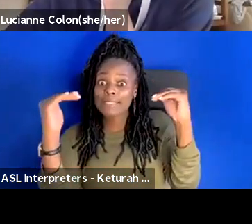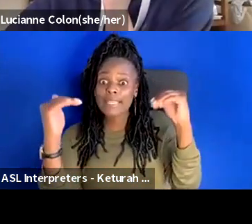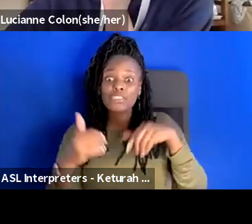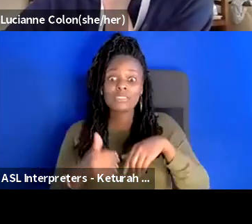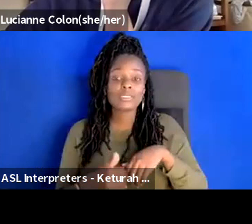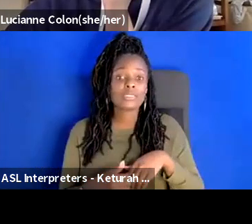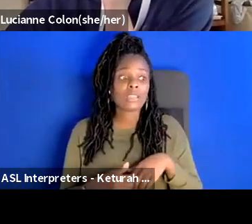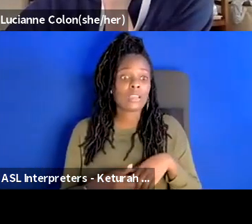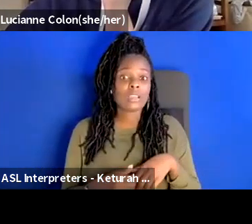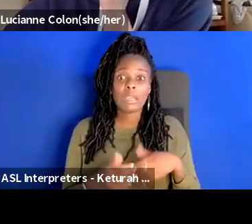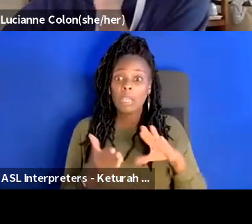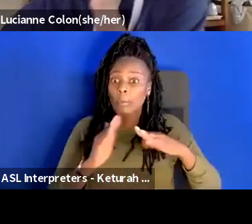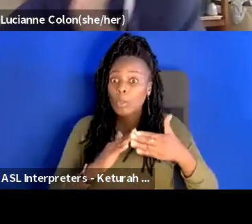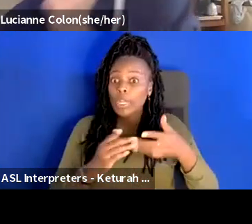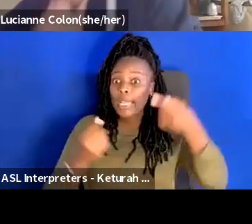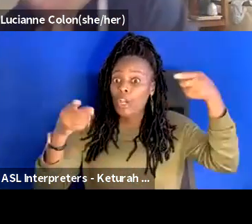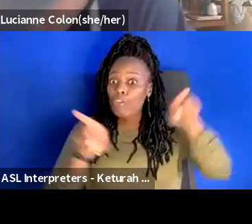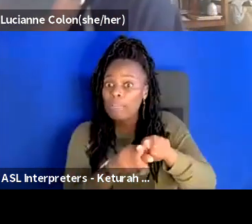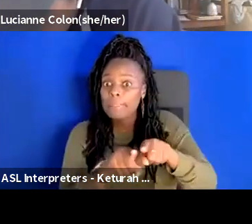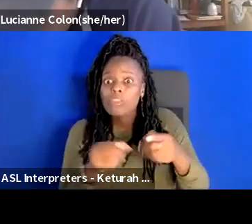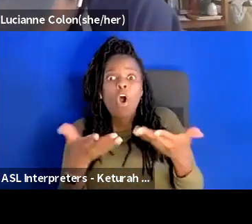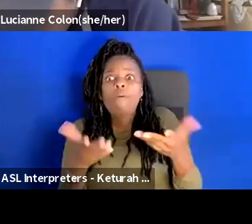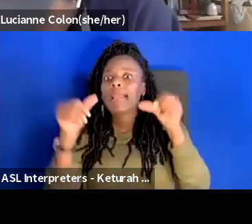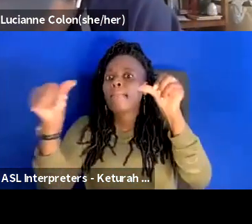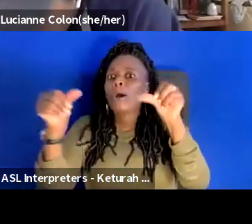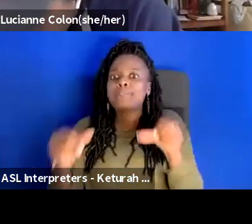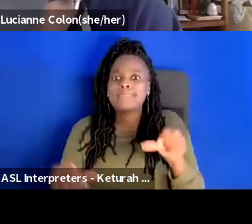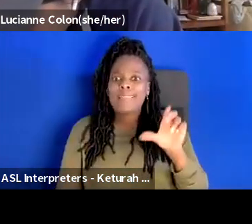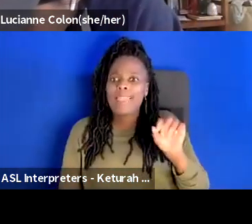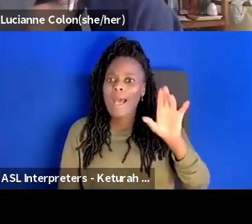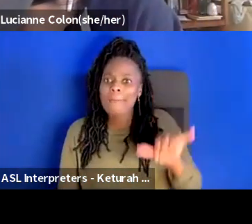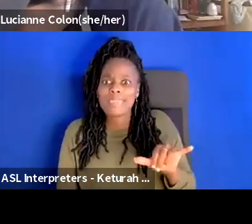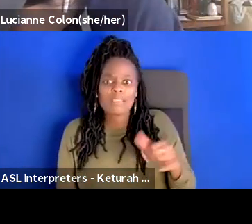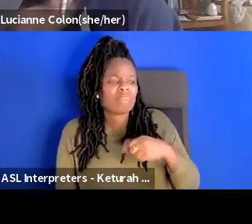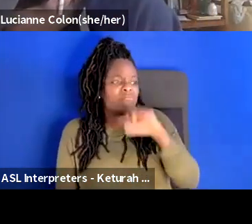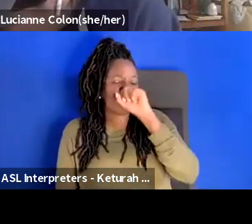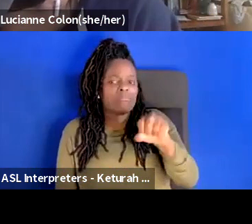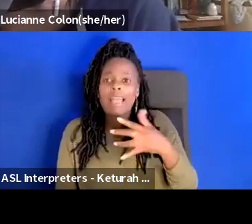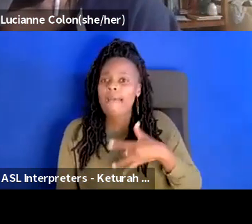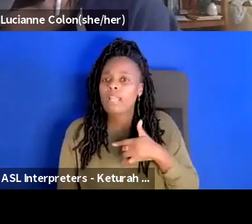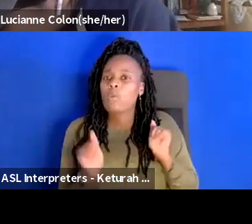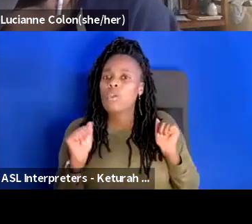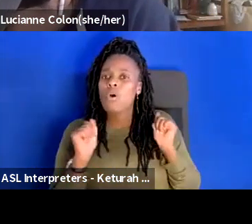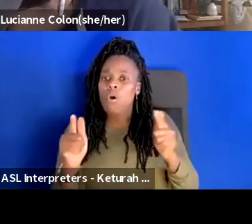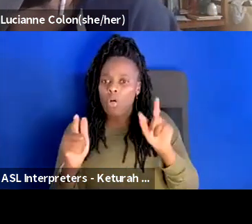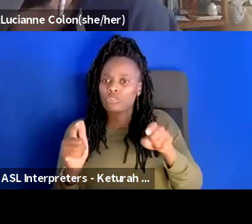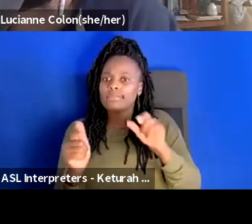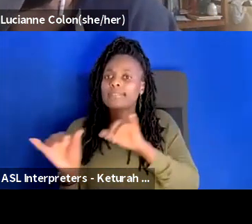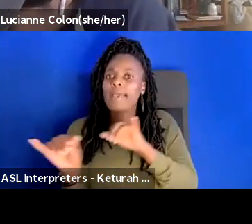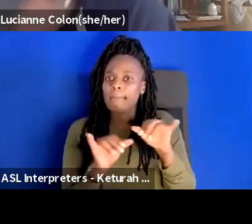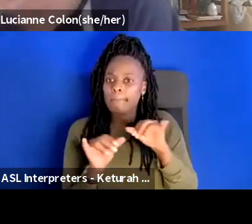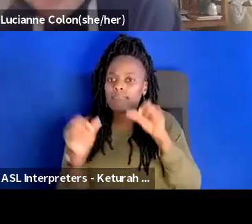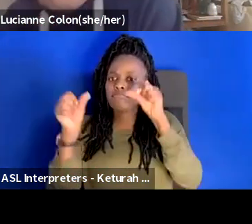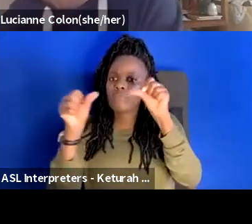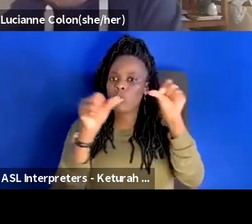community agreements that are posted in their lobby i love that i feel like we all should be doing that i i also feel like truthfully